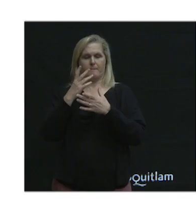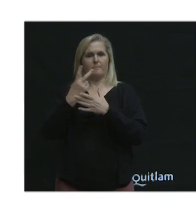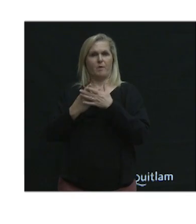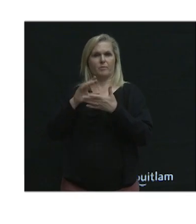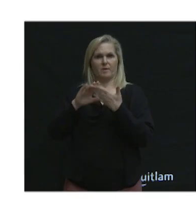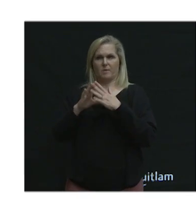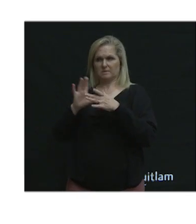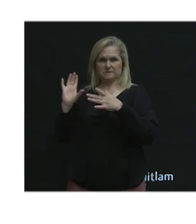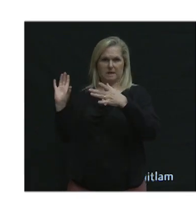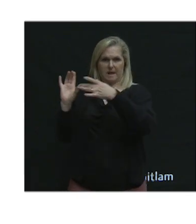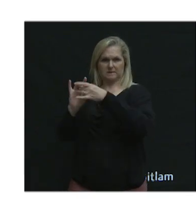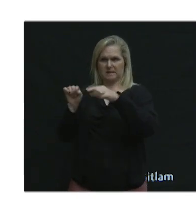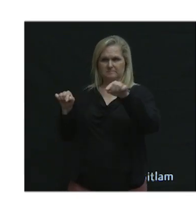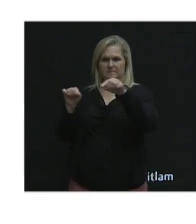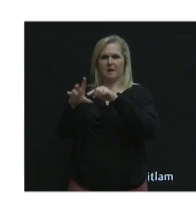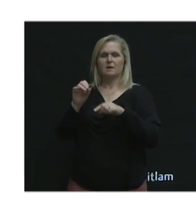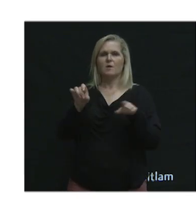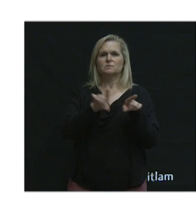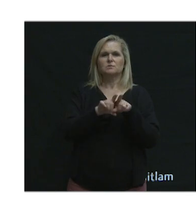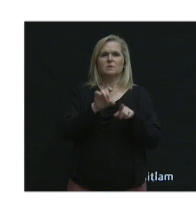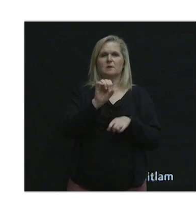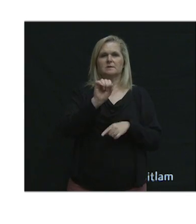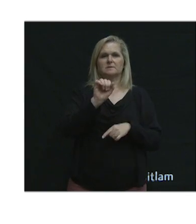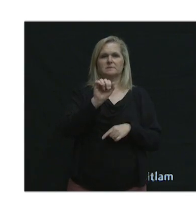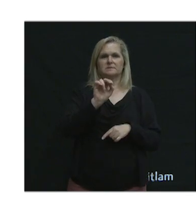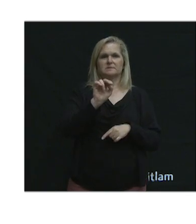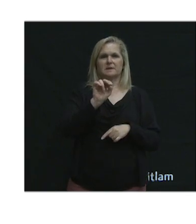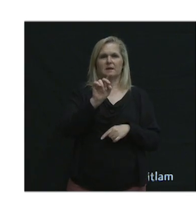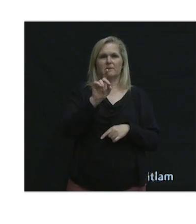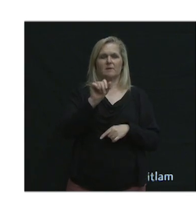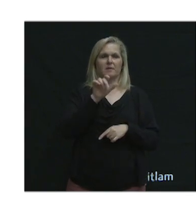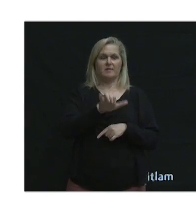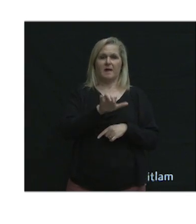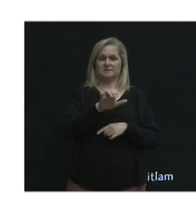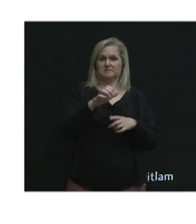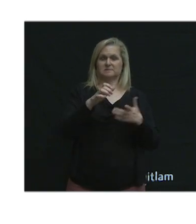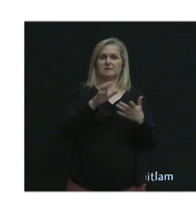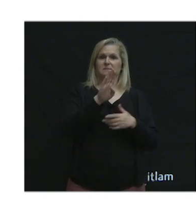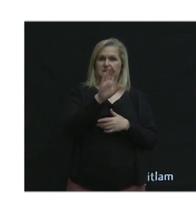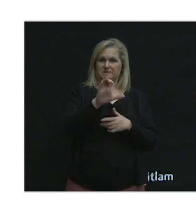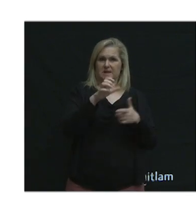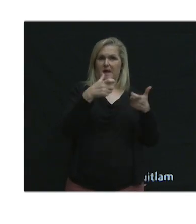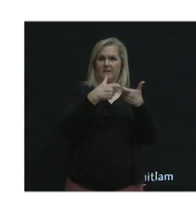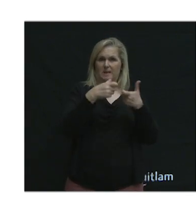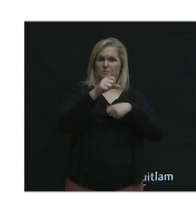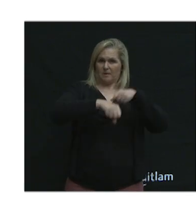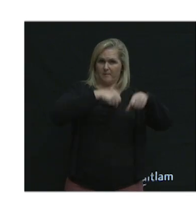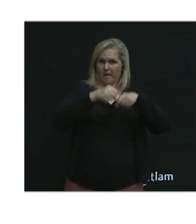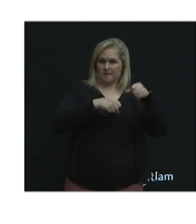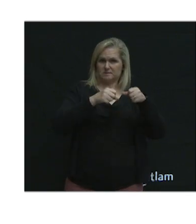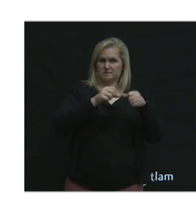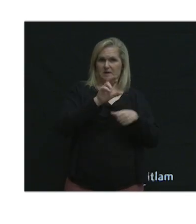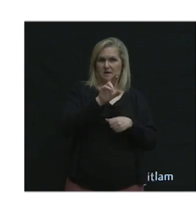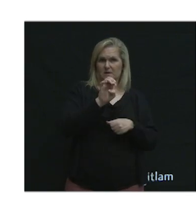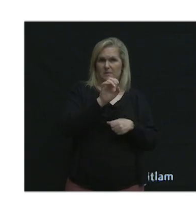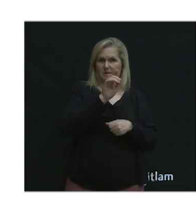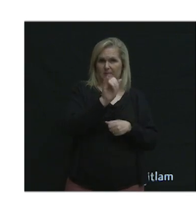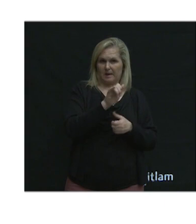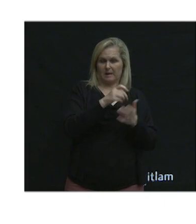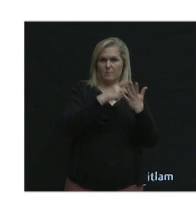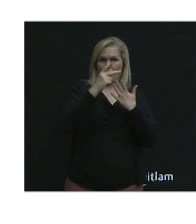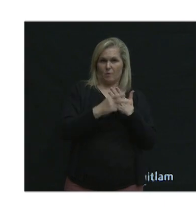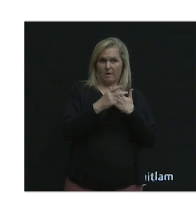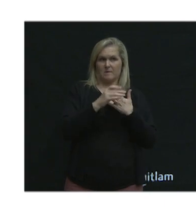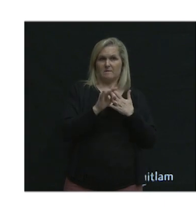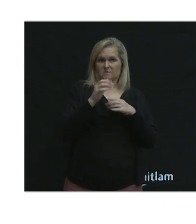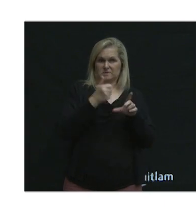And as was mentioned by Sandra, there is a BC Electric Bike Rebate Program. Again, you know, if you are interested, it starts tomorrow. Learn more